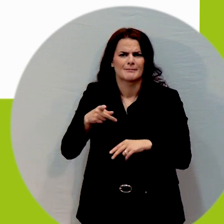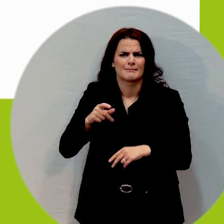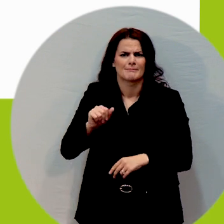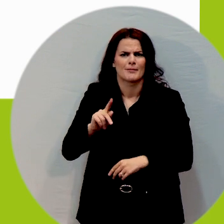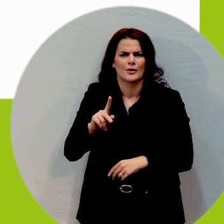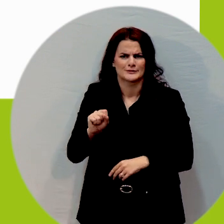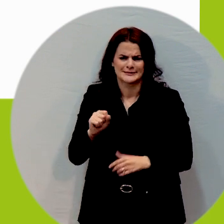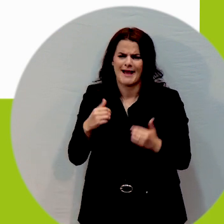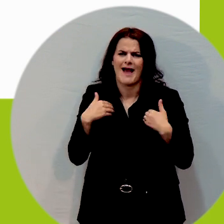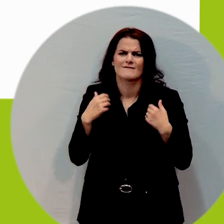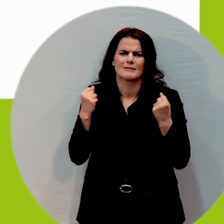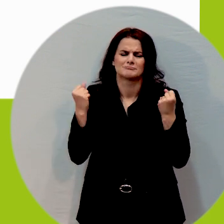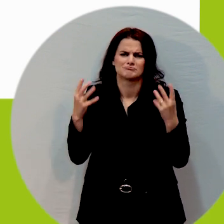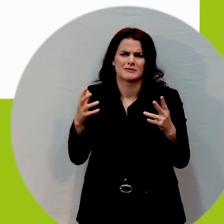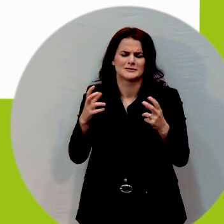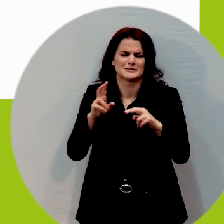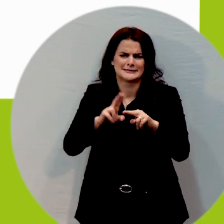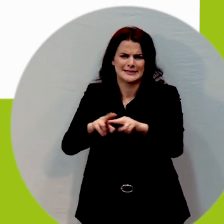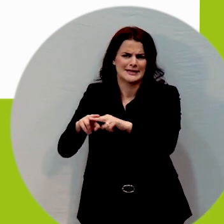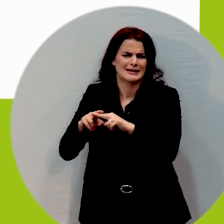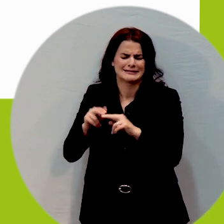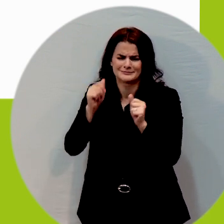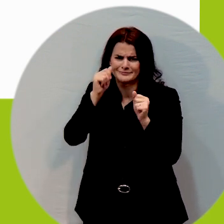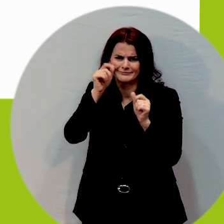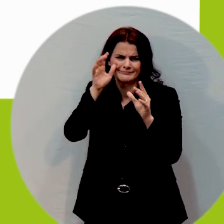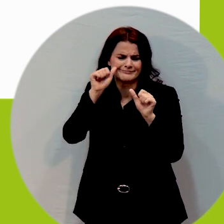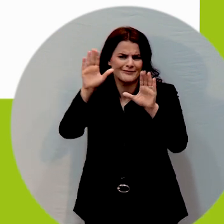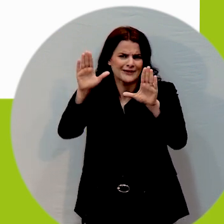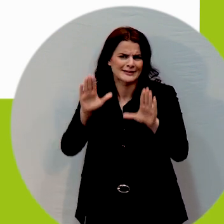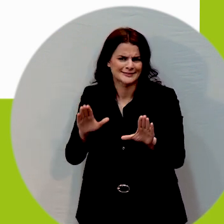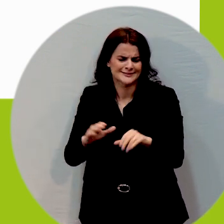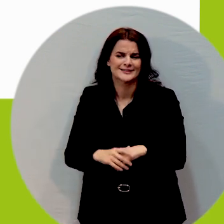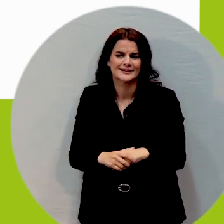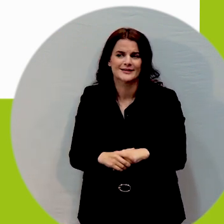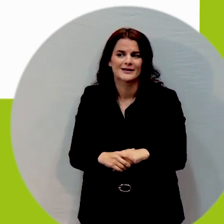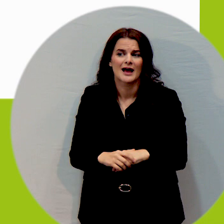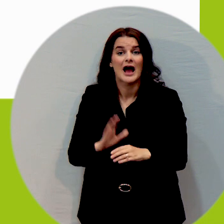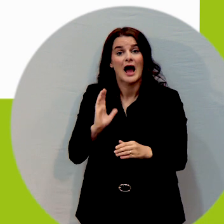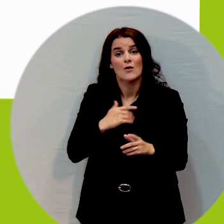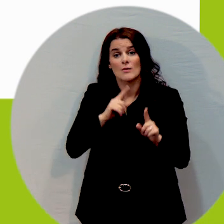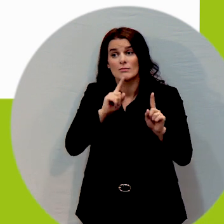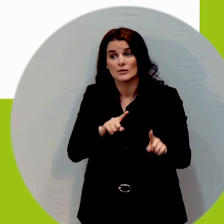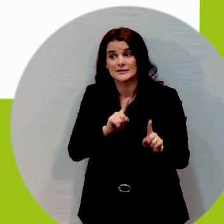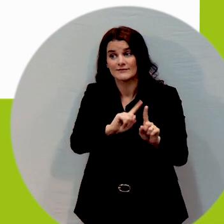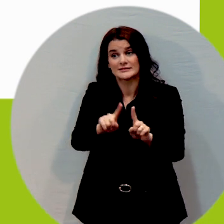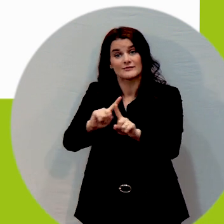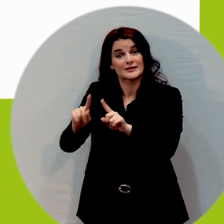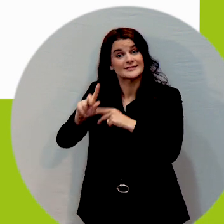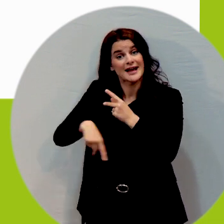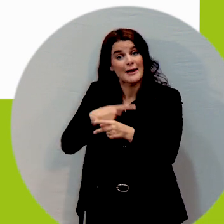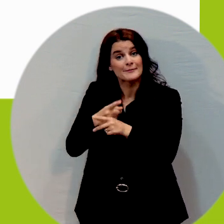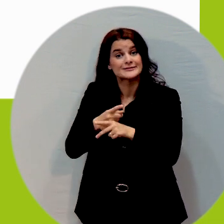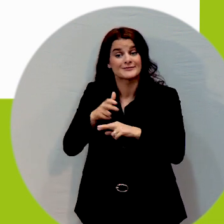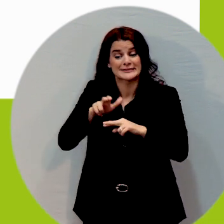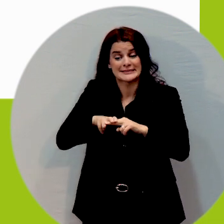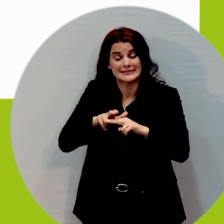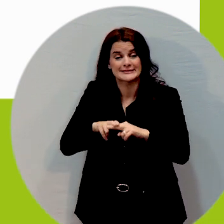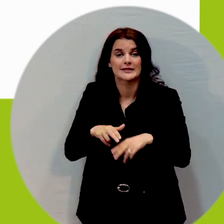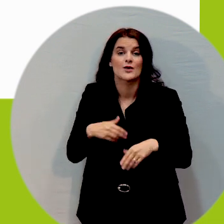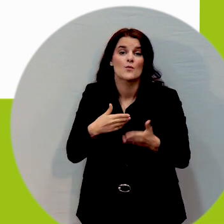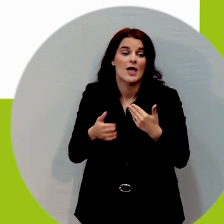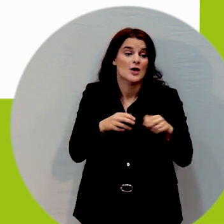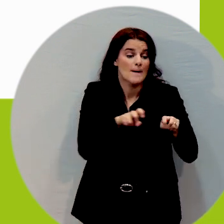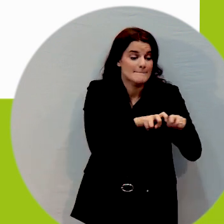our reports have covered a lot of the different types of seats so whether you've got benches circular